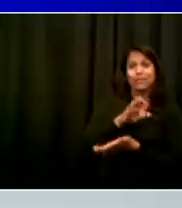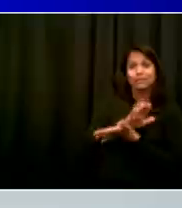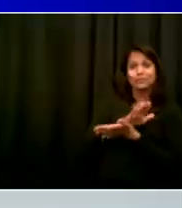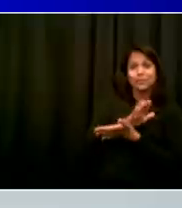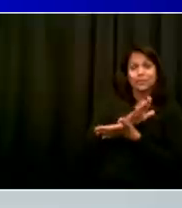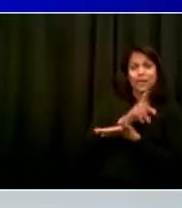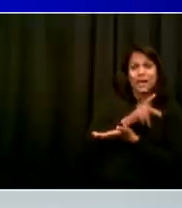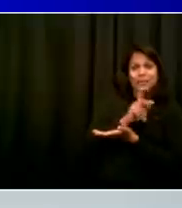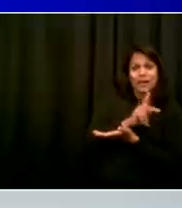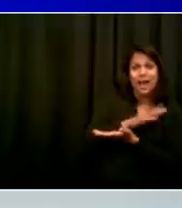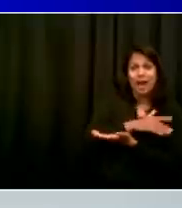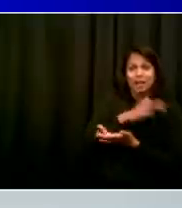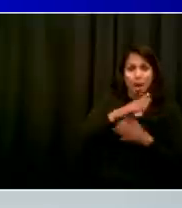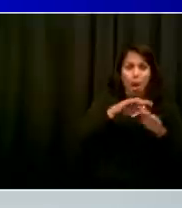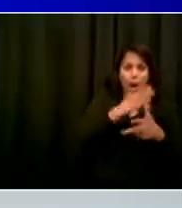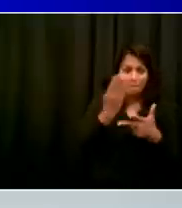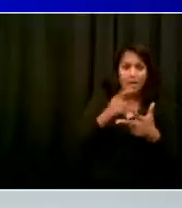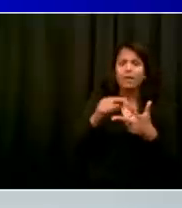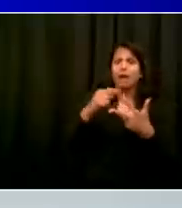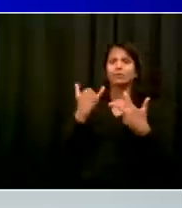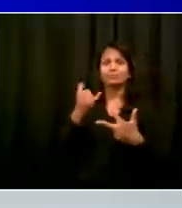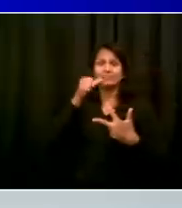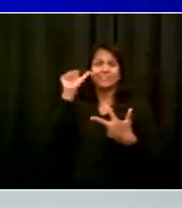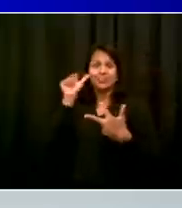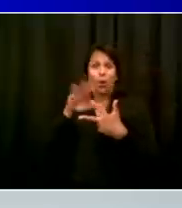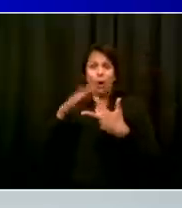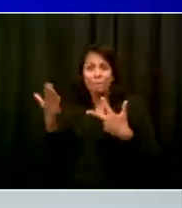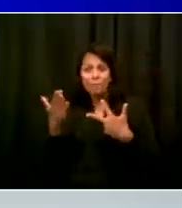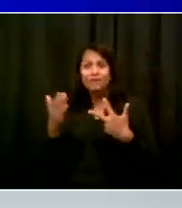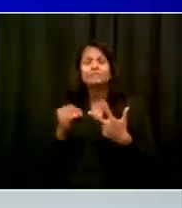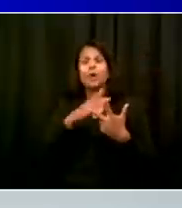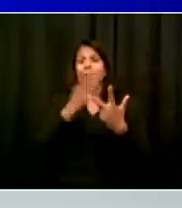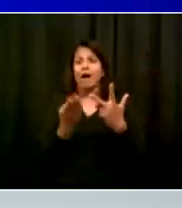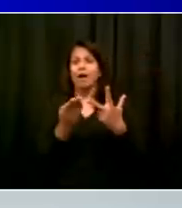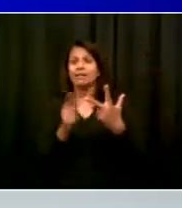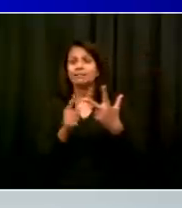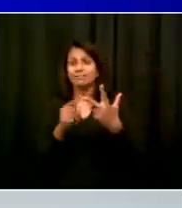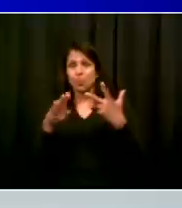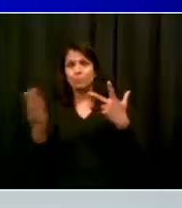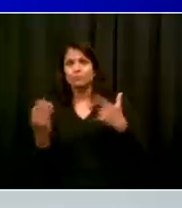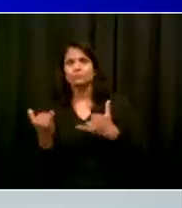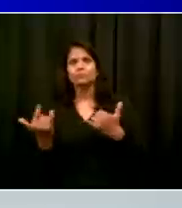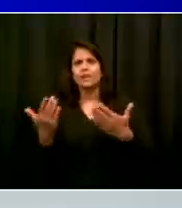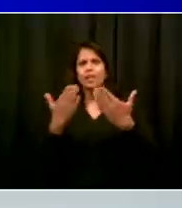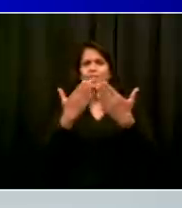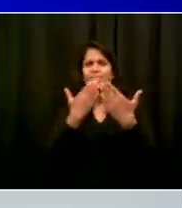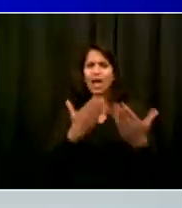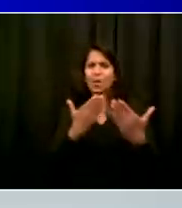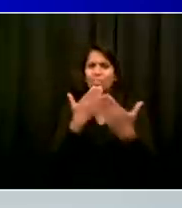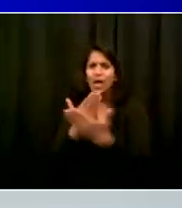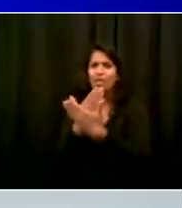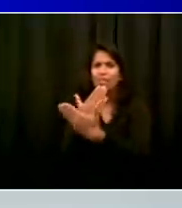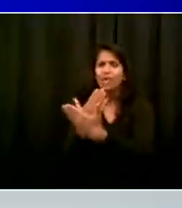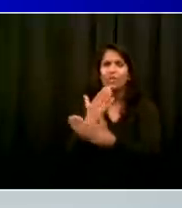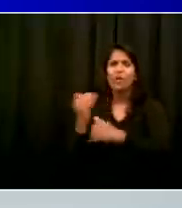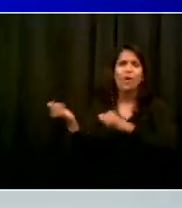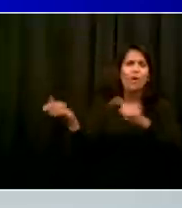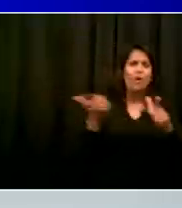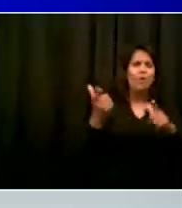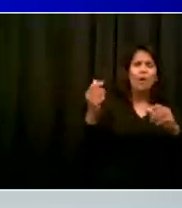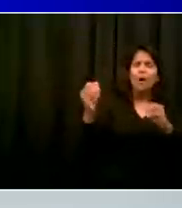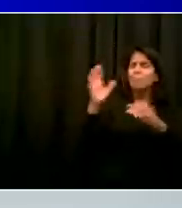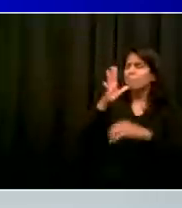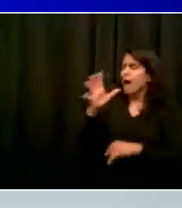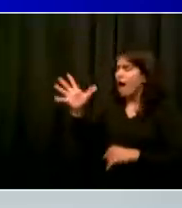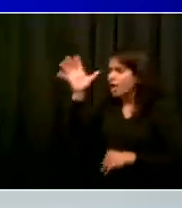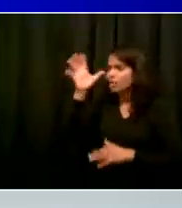to all the DOE leadership, to our parents, and to our kids, because you're all together making this work. Now, let me give you